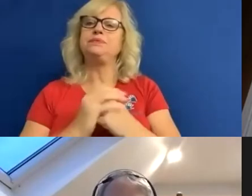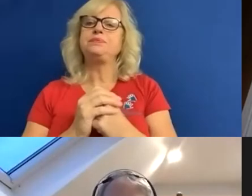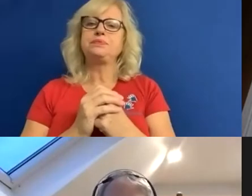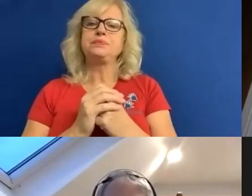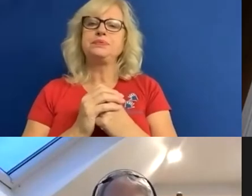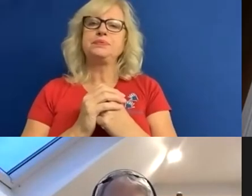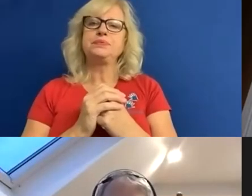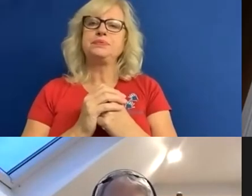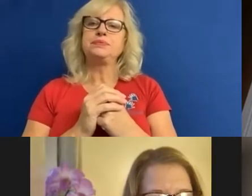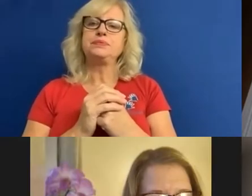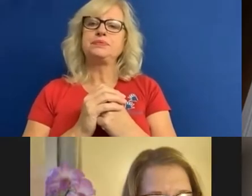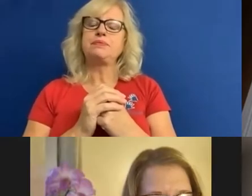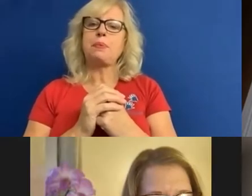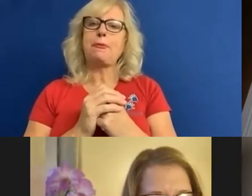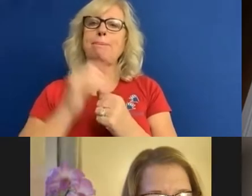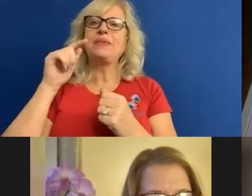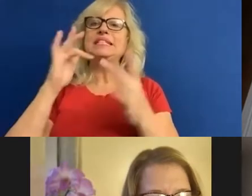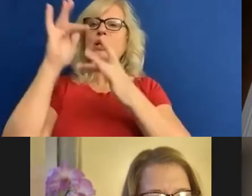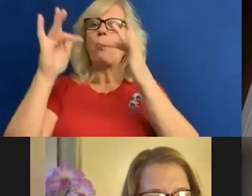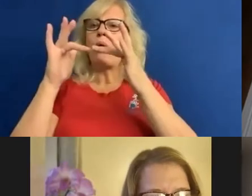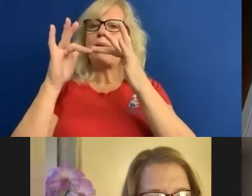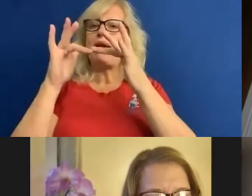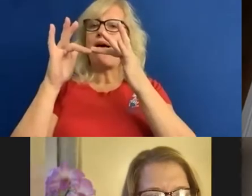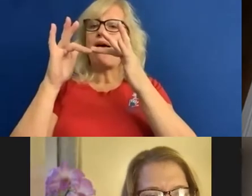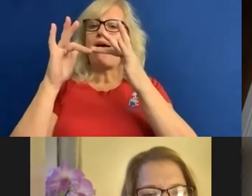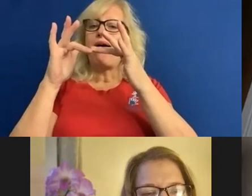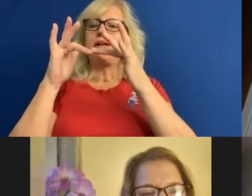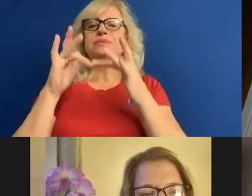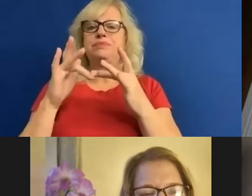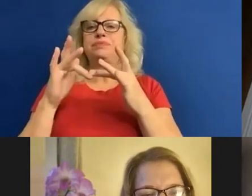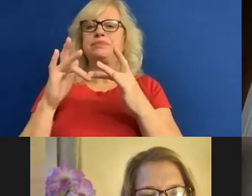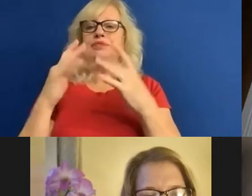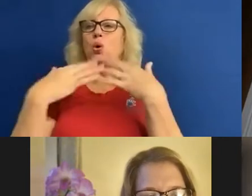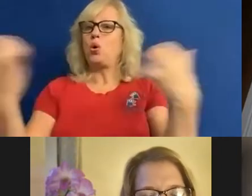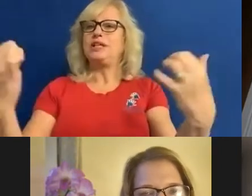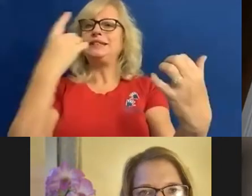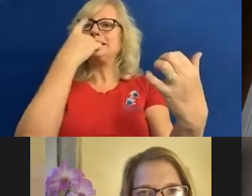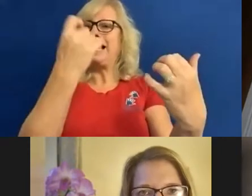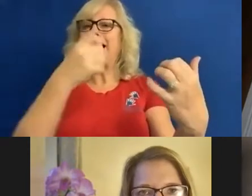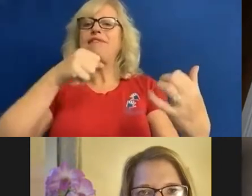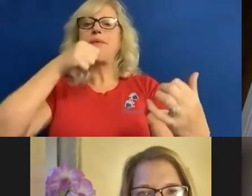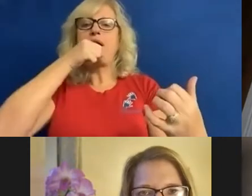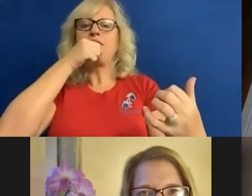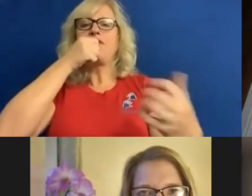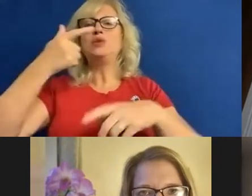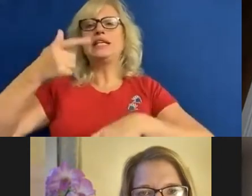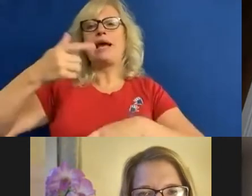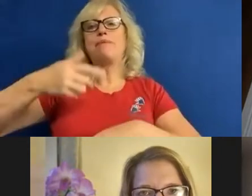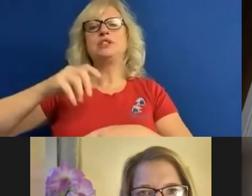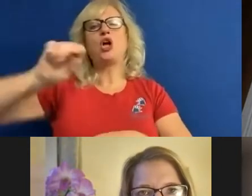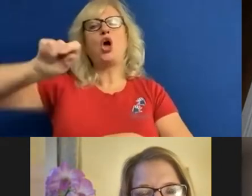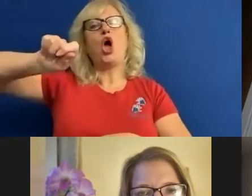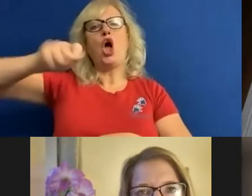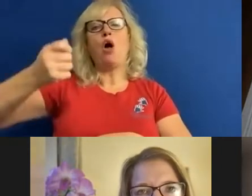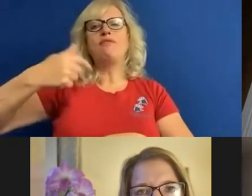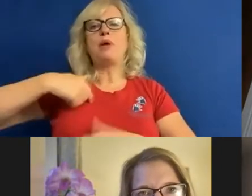And as this is a webinar session, audience members will automatically have your microphones and cameras off. But my colleague will be putting a